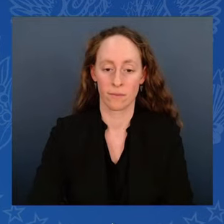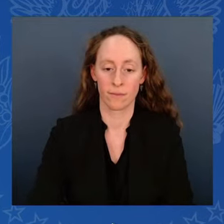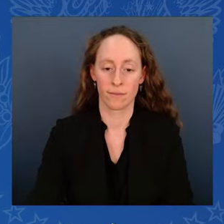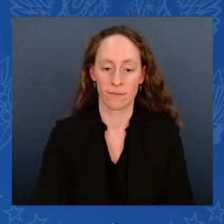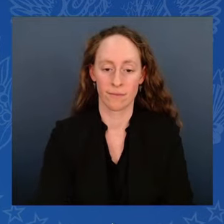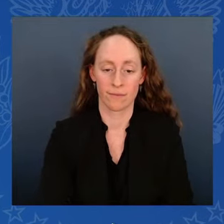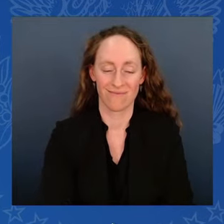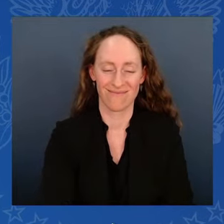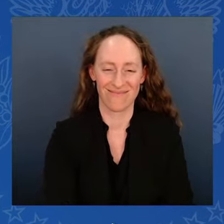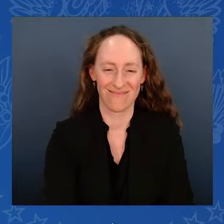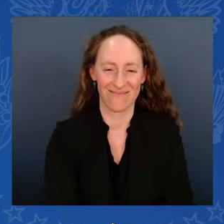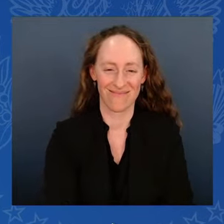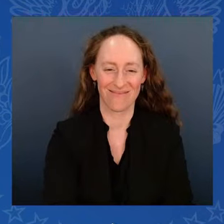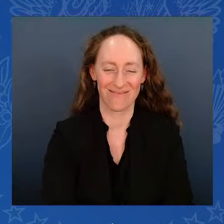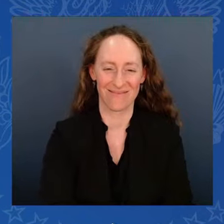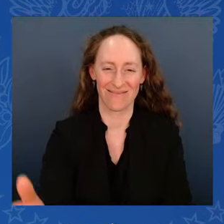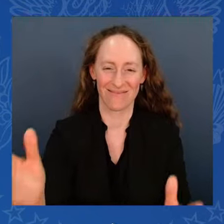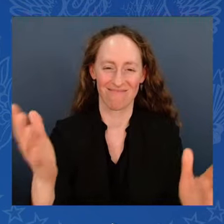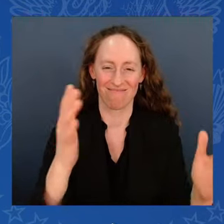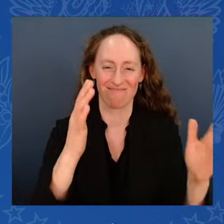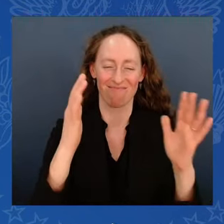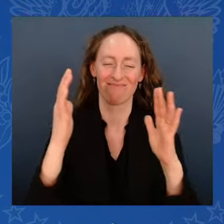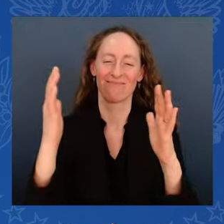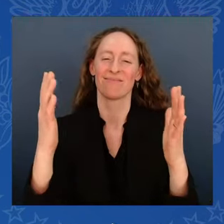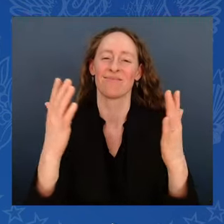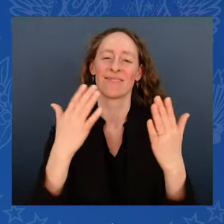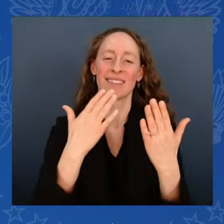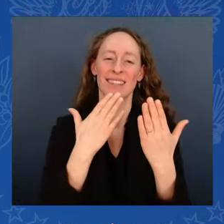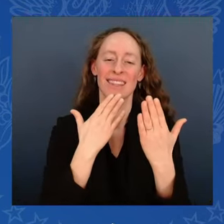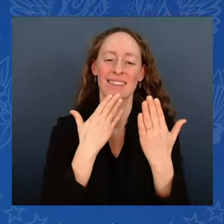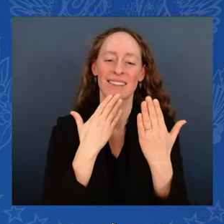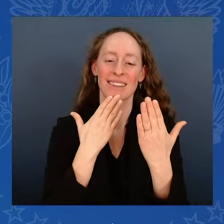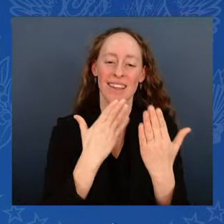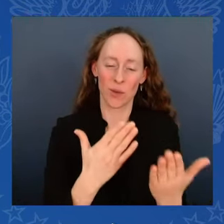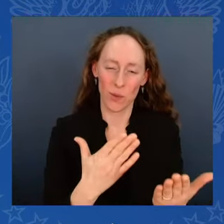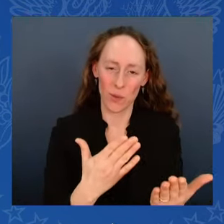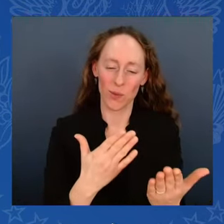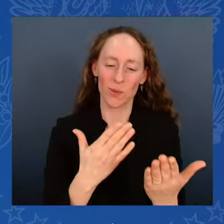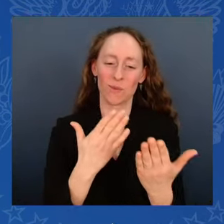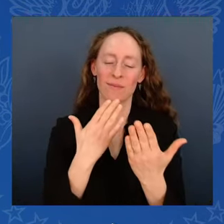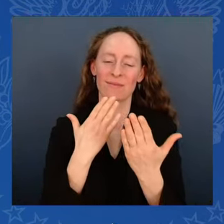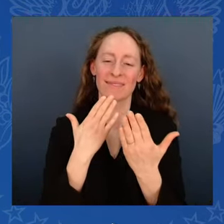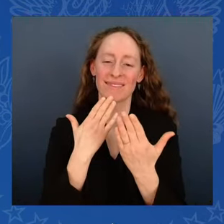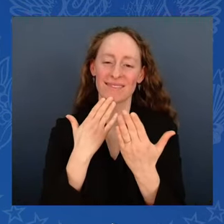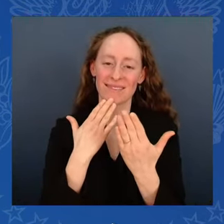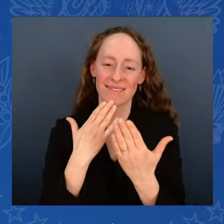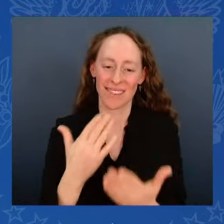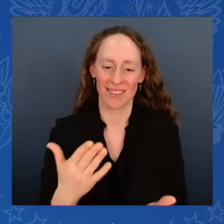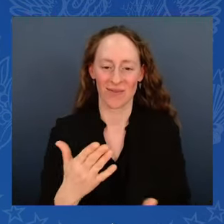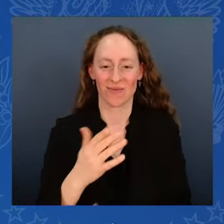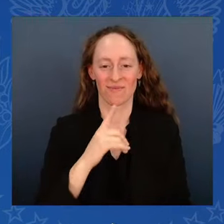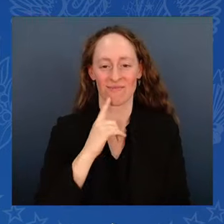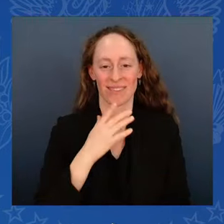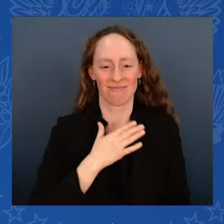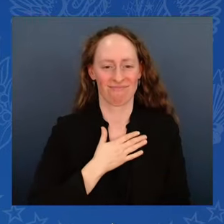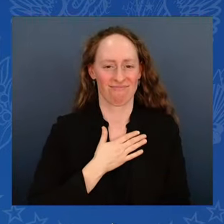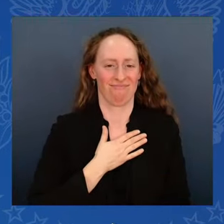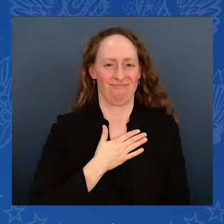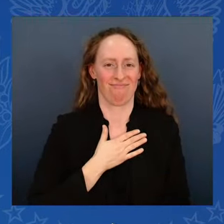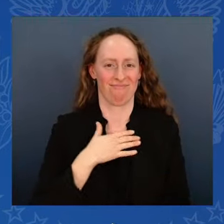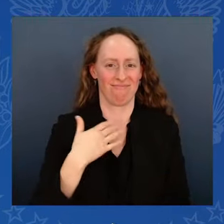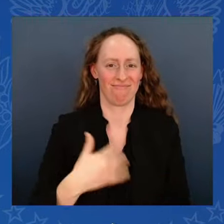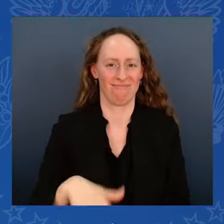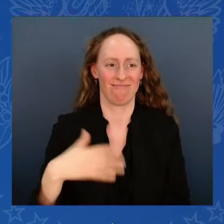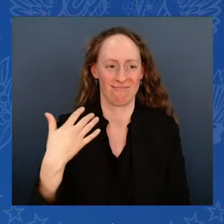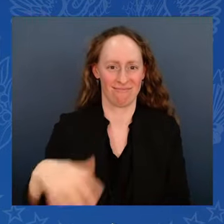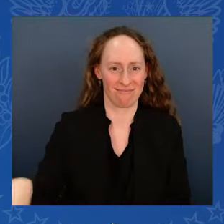Thank you. Thank you very much. And certainly to all of you that have been here the last two days, 33 years of